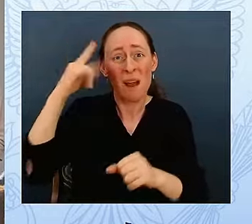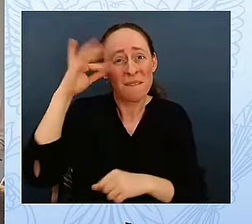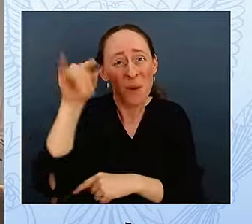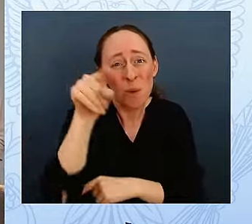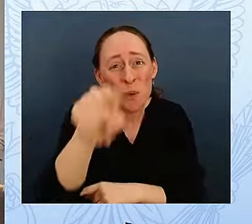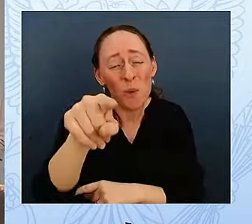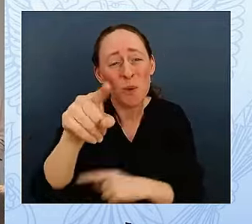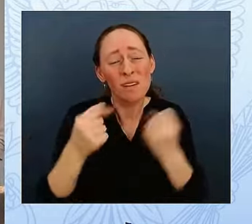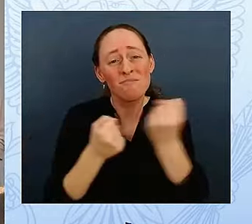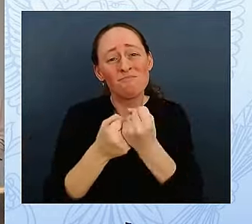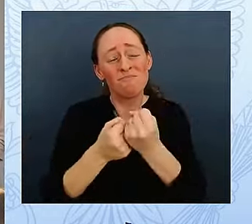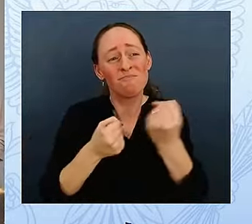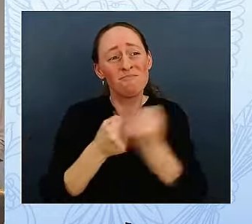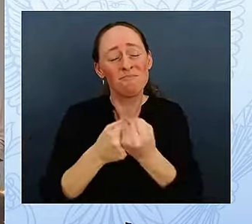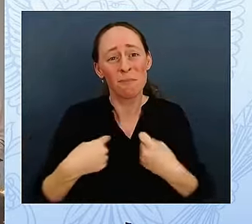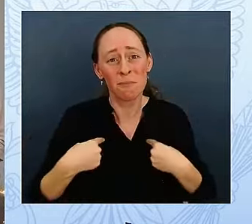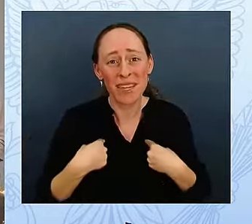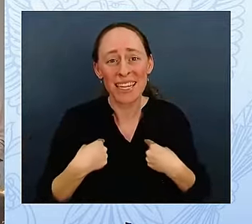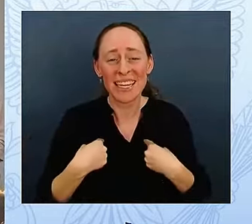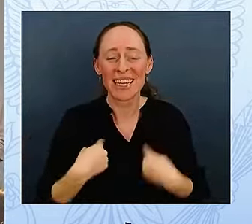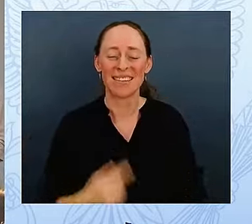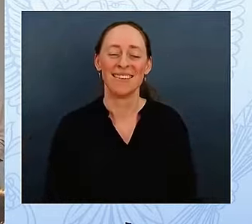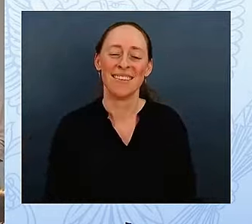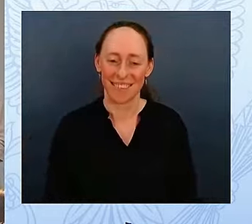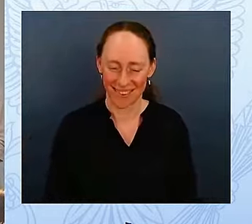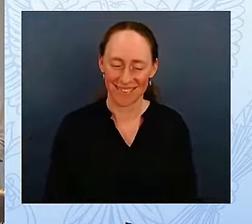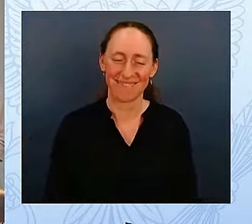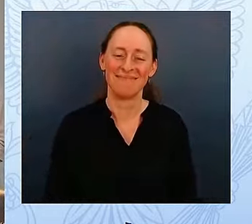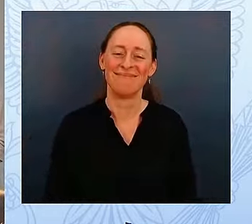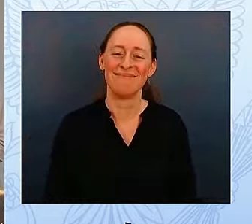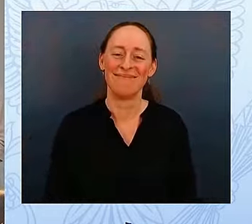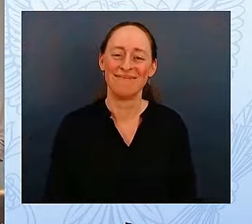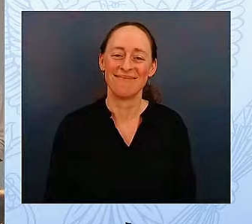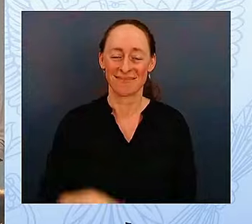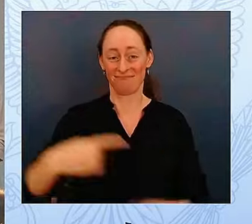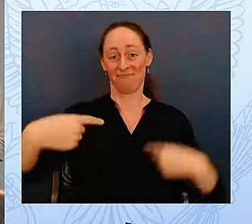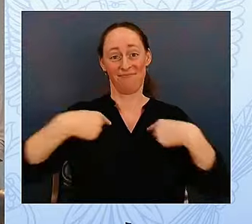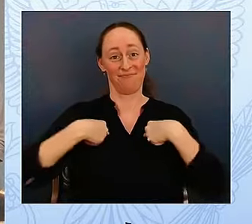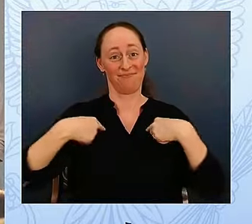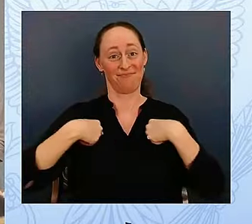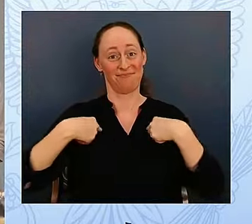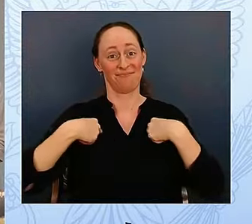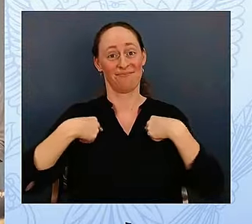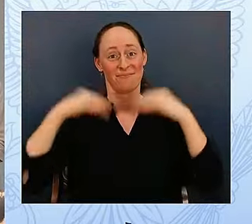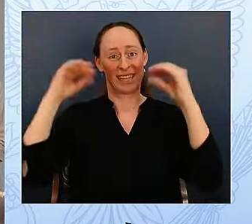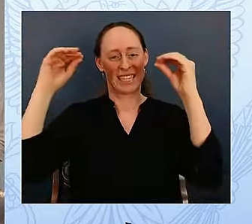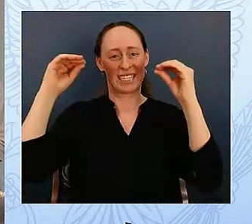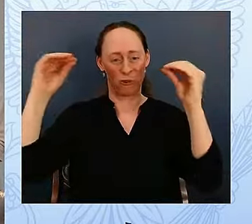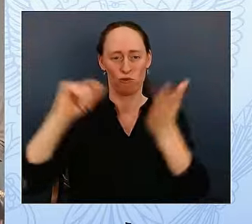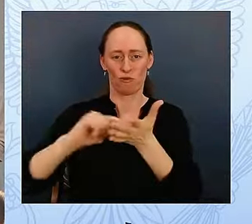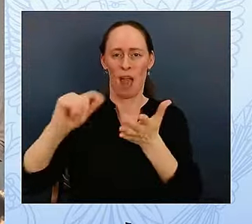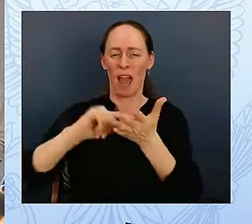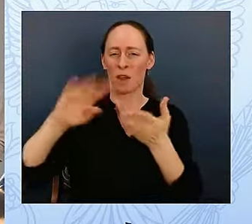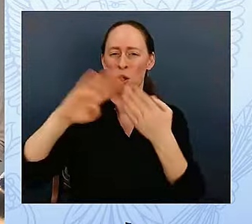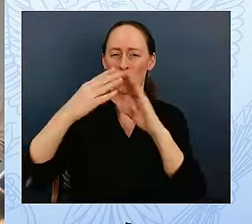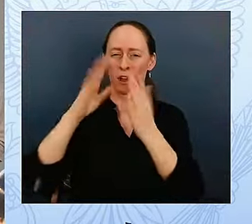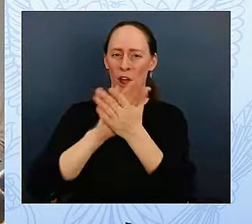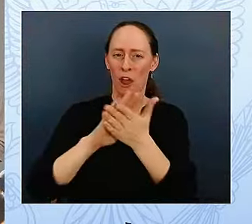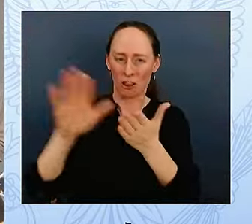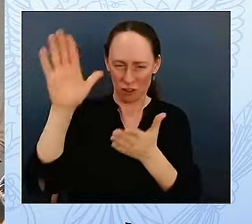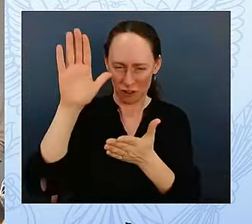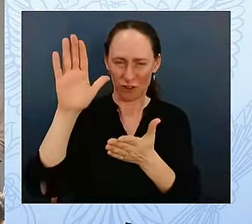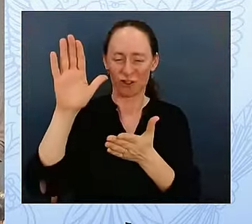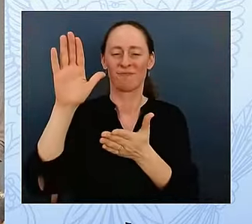Now, I teach writing at a community college not too far from here. So, I might be just a little biased